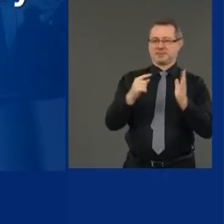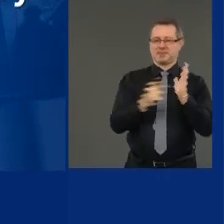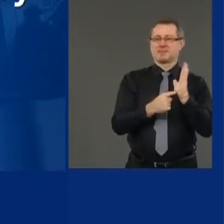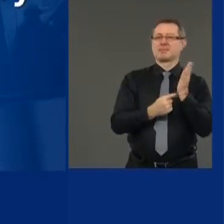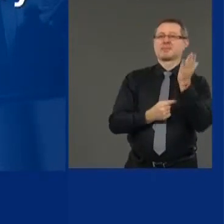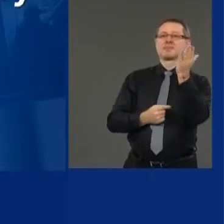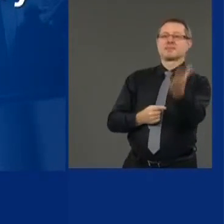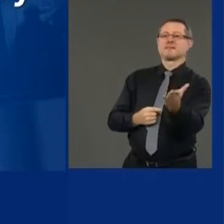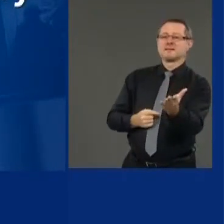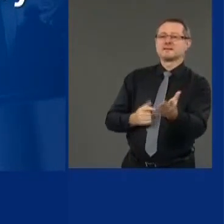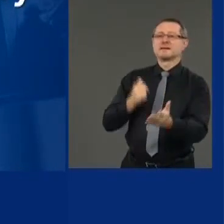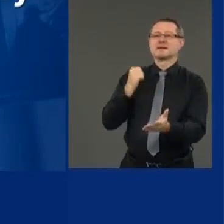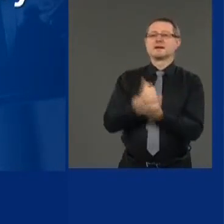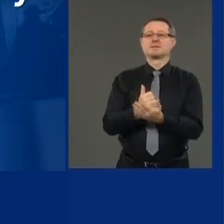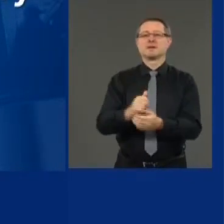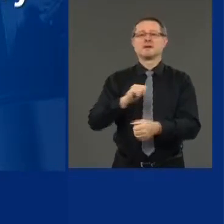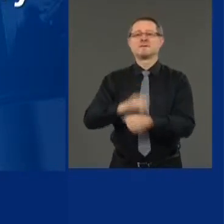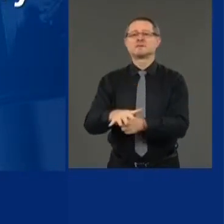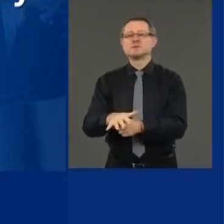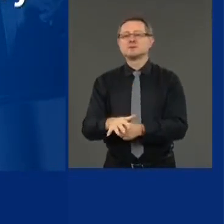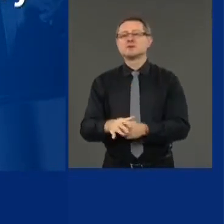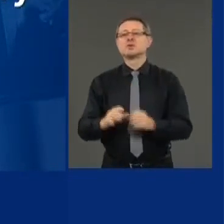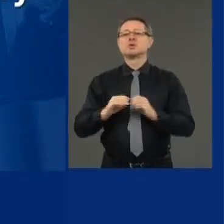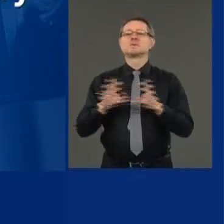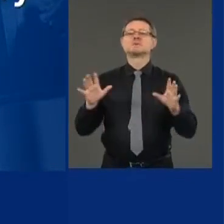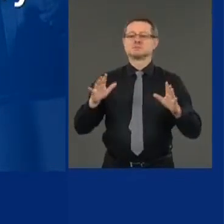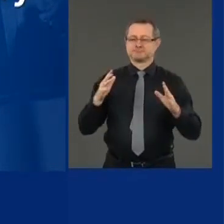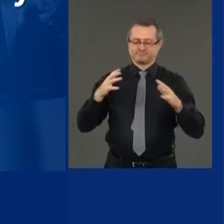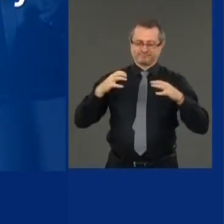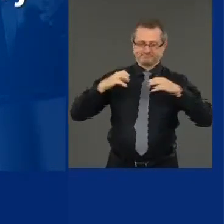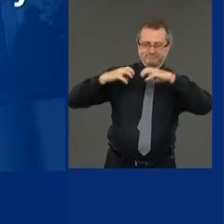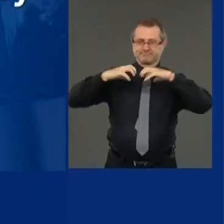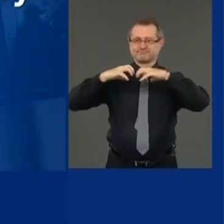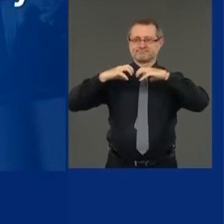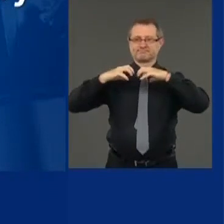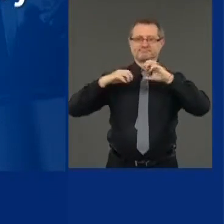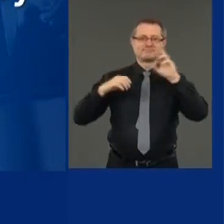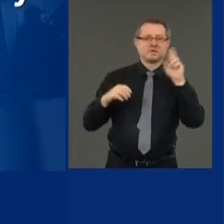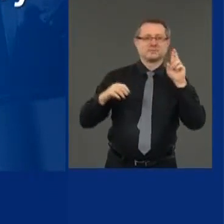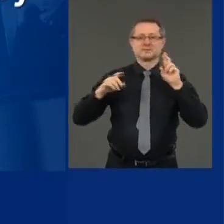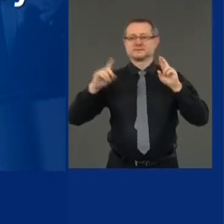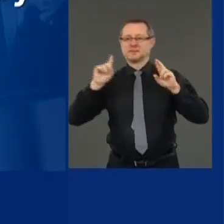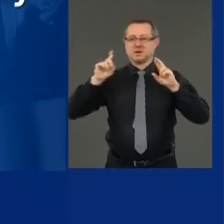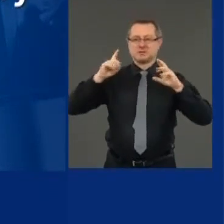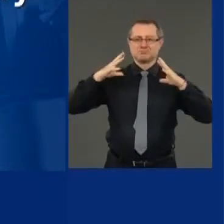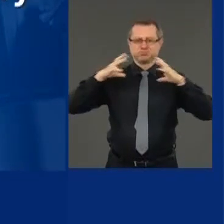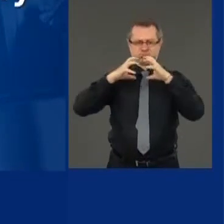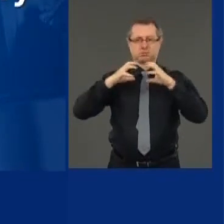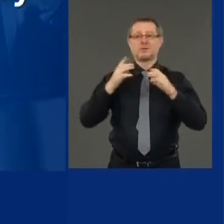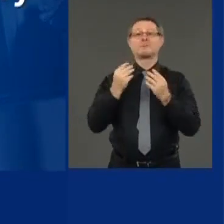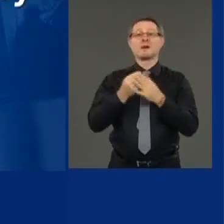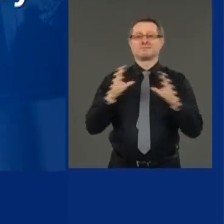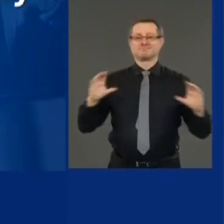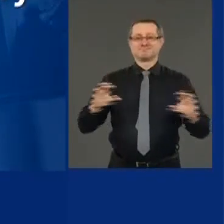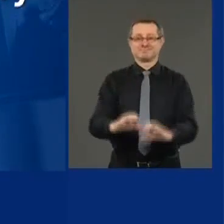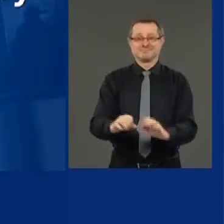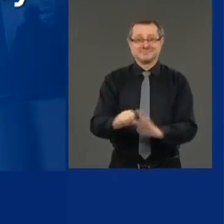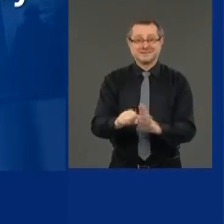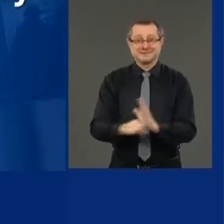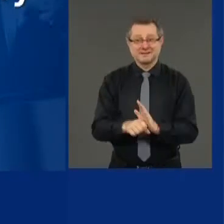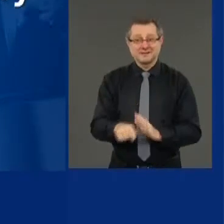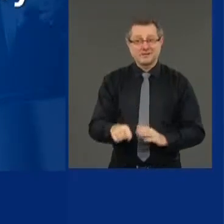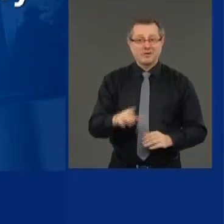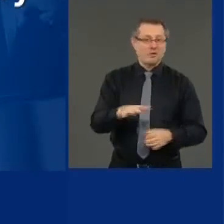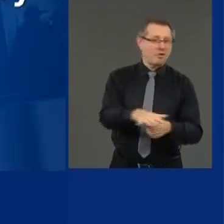gridlock and dispute as to whether or not they're going to fund state and local governments to help. It's very simple.